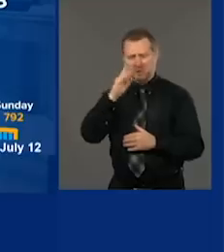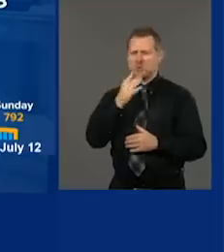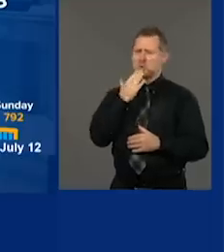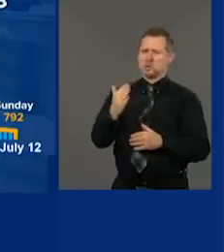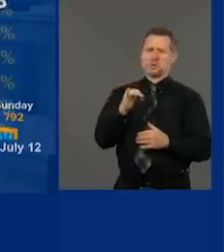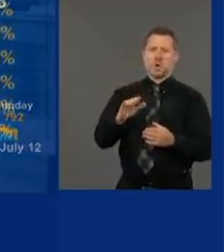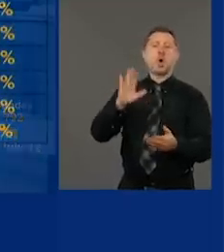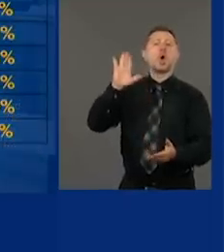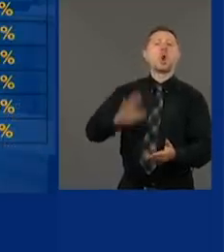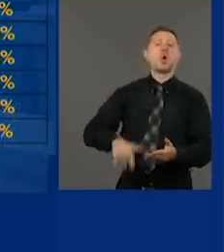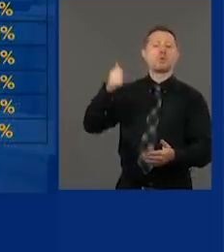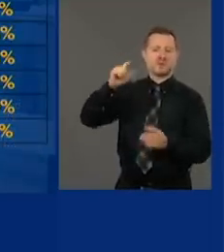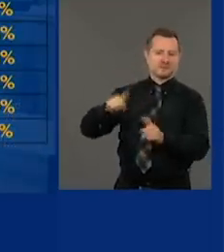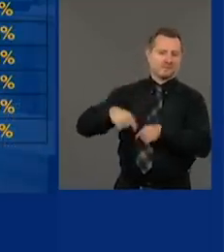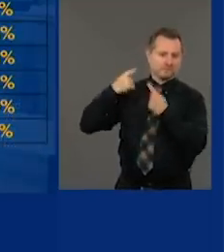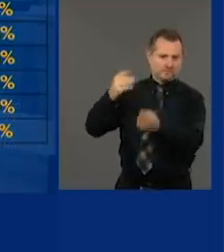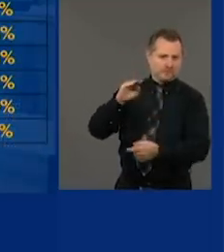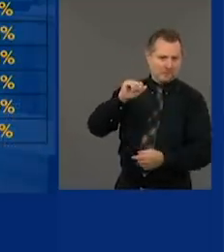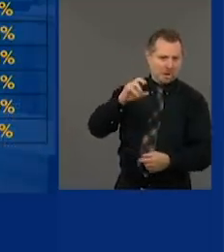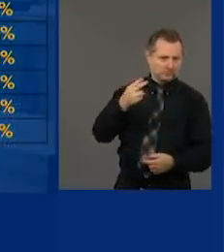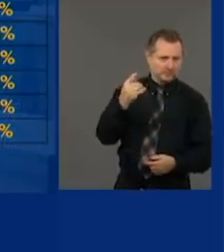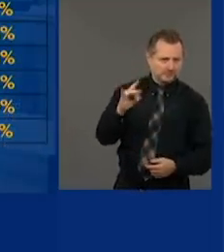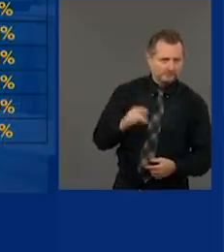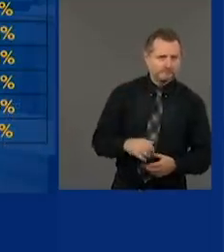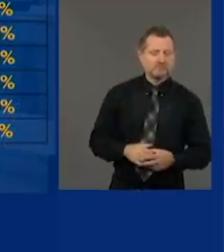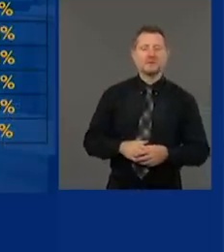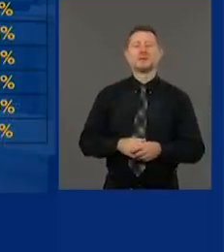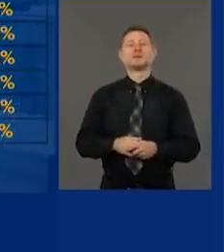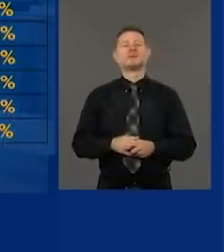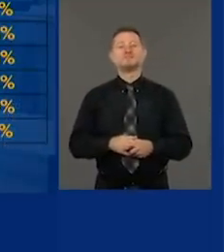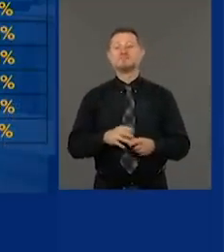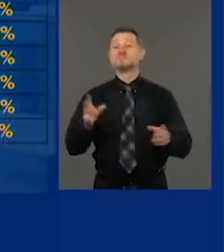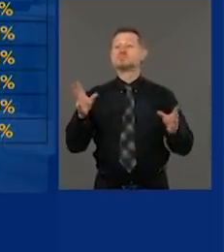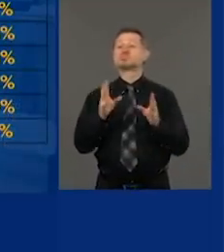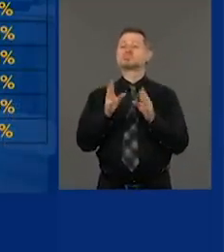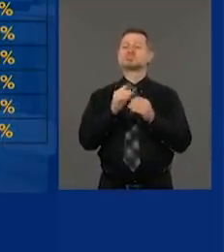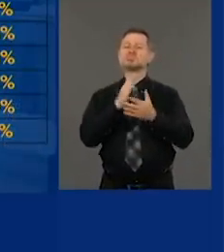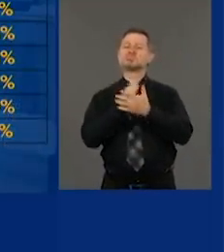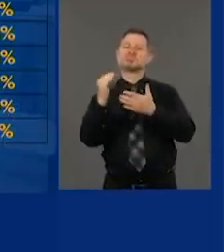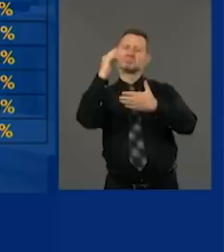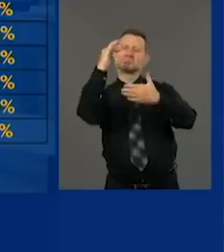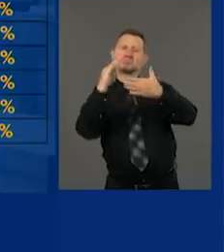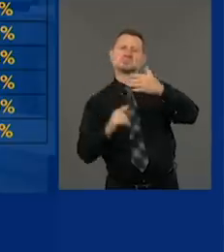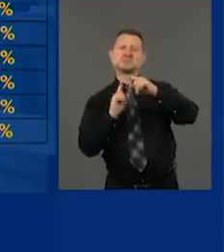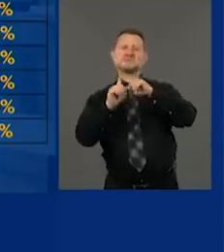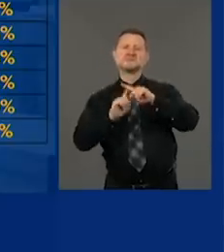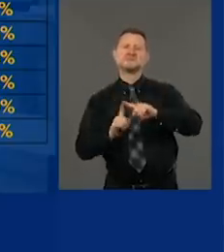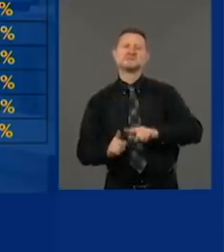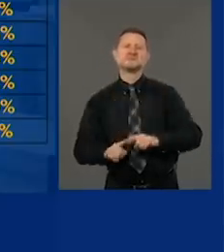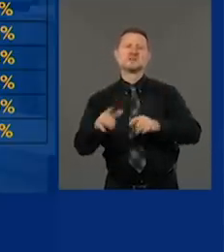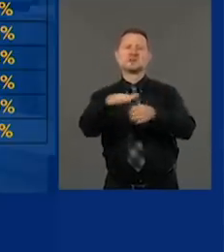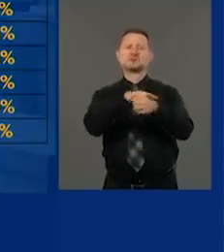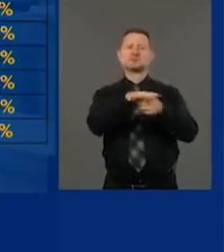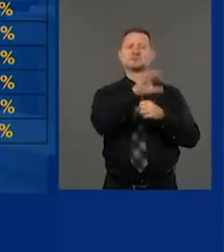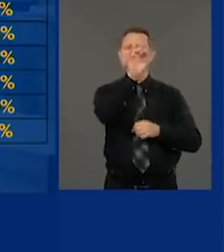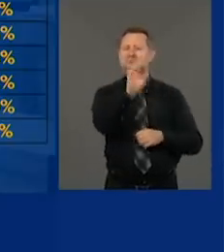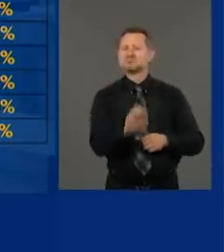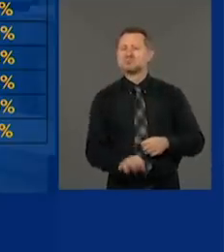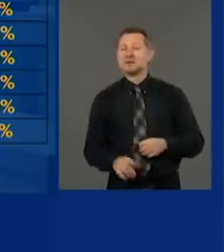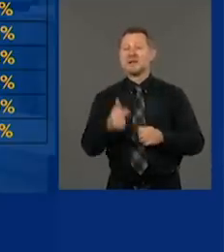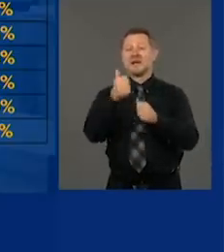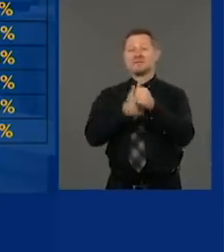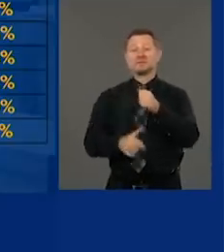Lowest since March 18th. You look at our rate of transmission all across the board, every region,